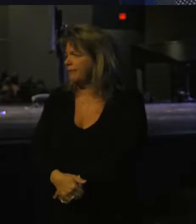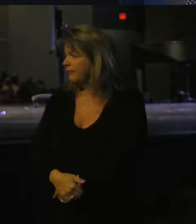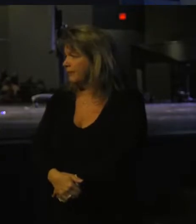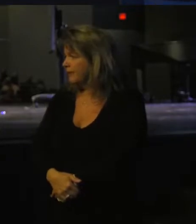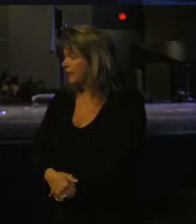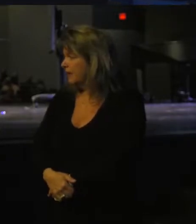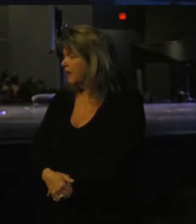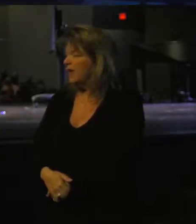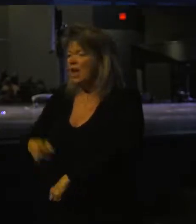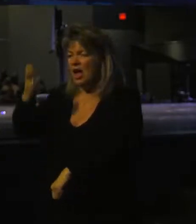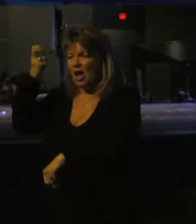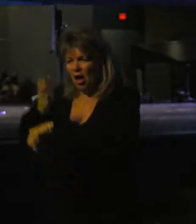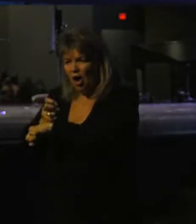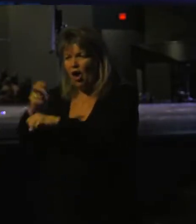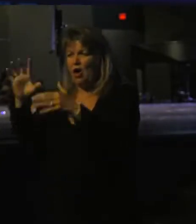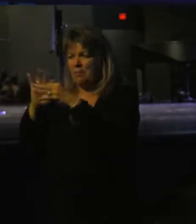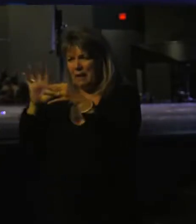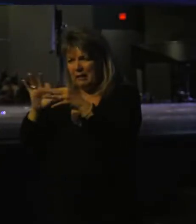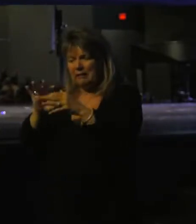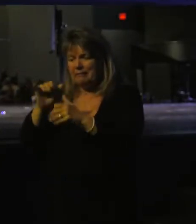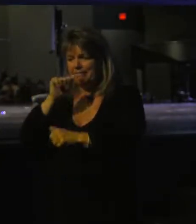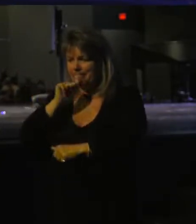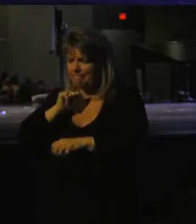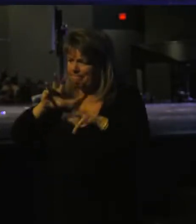This is a hard message to take.